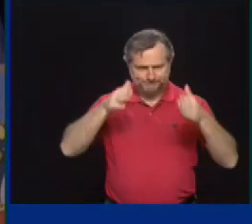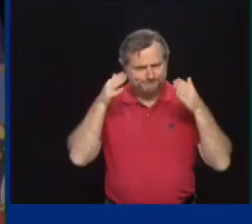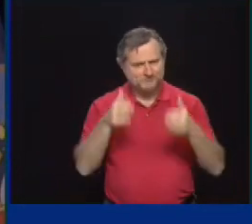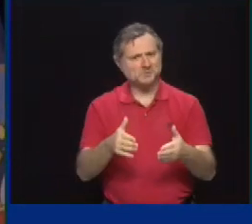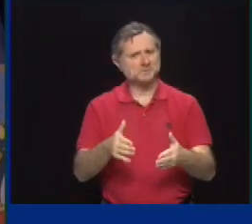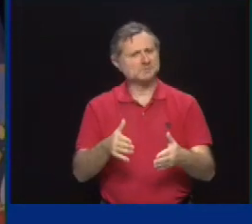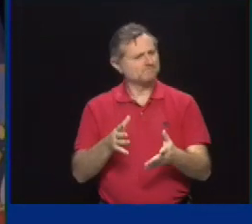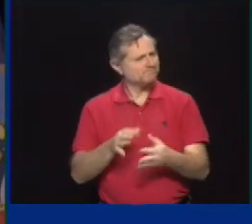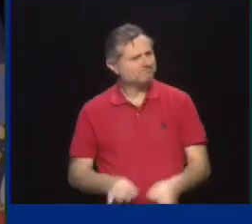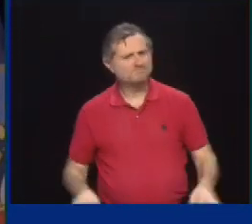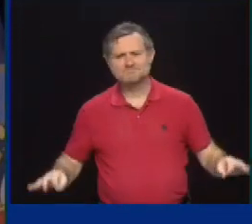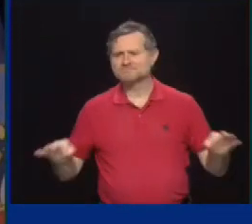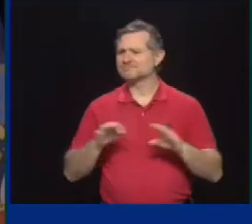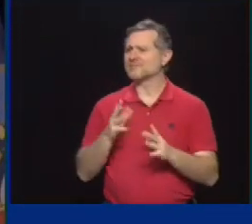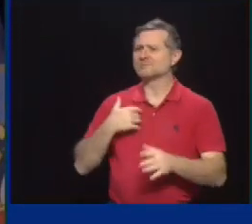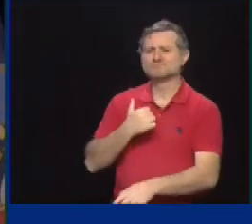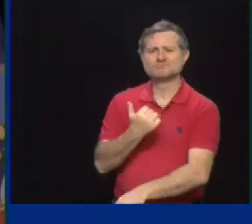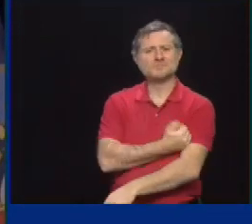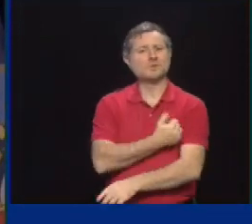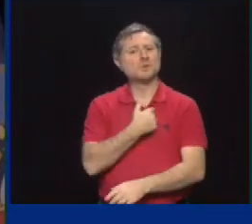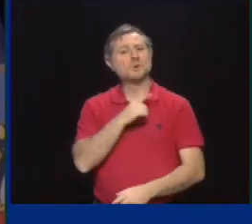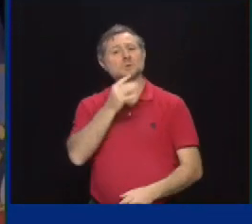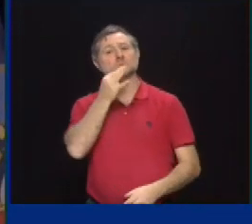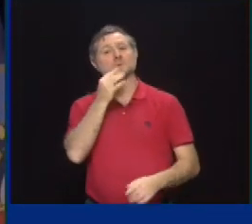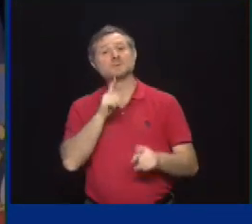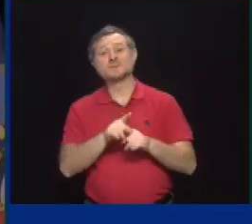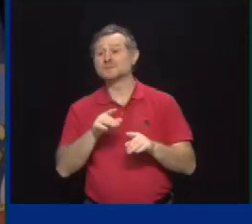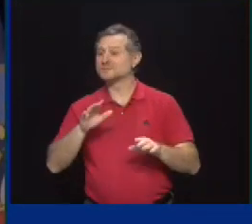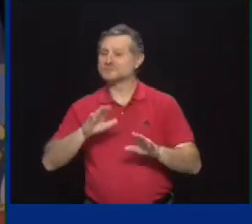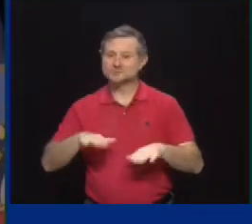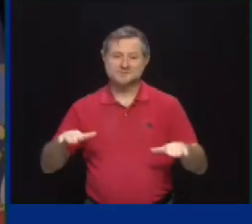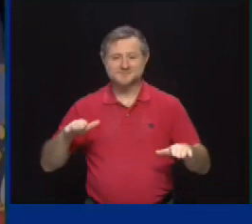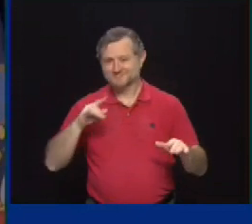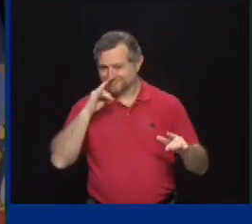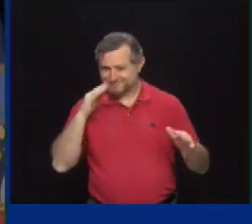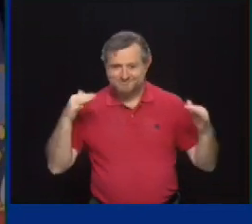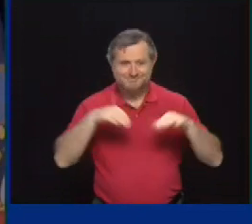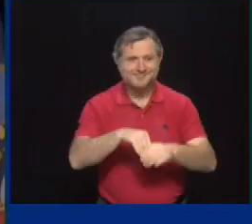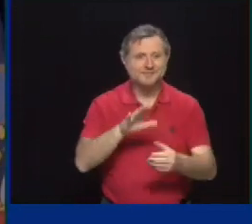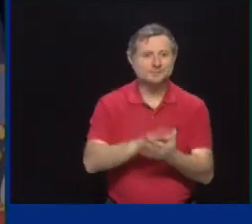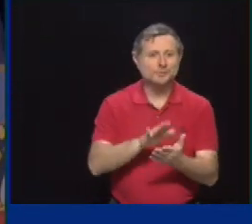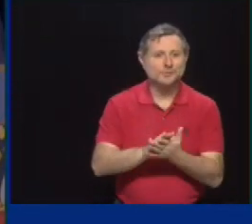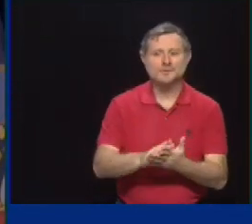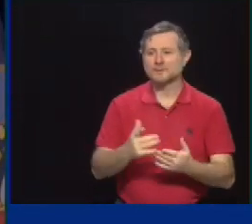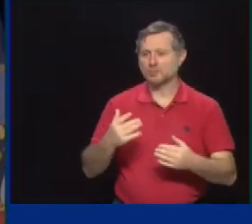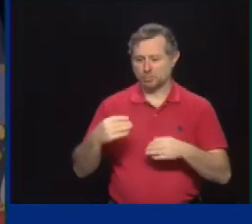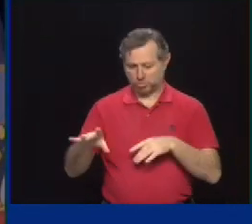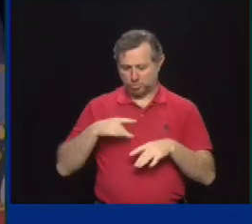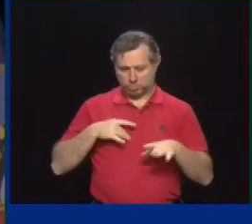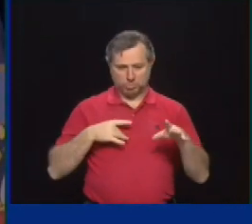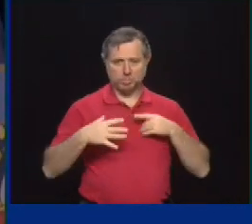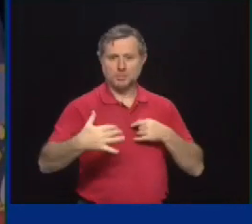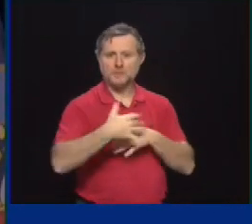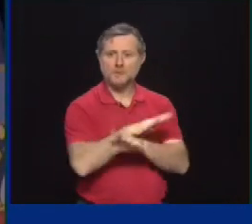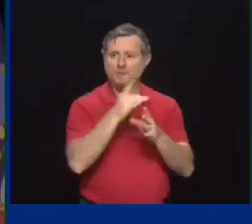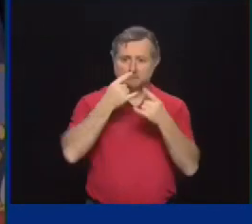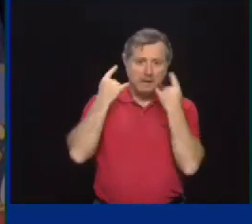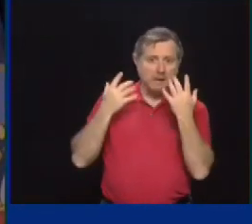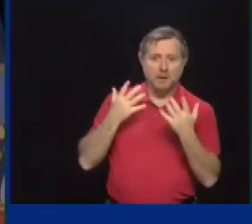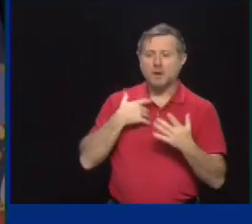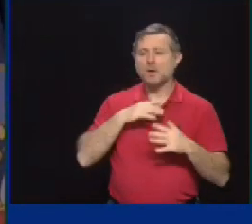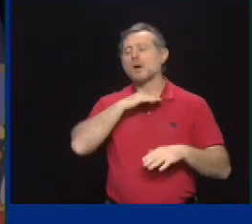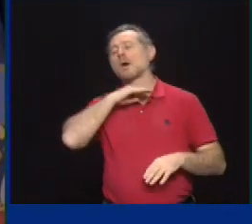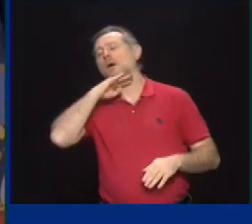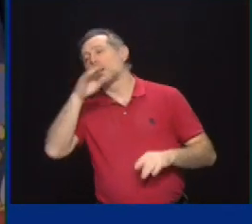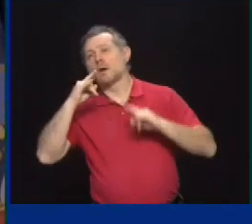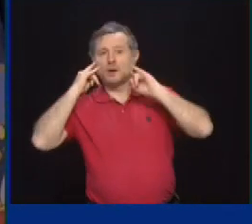will be indoors, they're more exposed, and there might be some sense of we're getting a little tired of wearing the masks and kids are gonna, you're not sure what they're gonna do. We know once they get